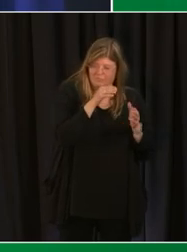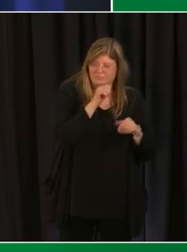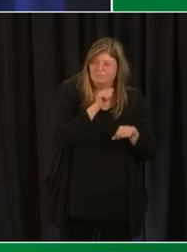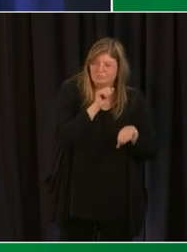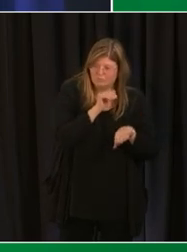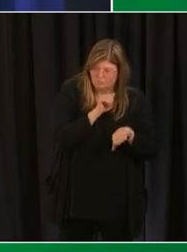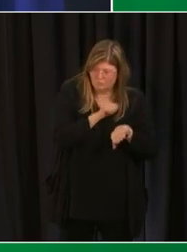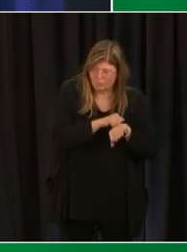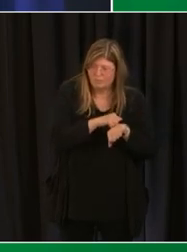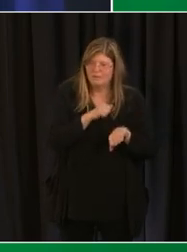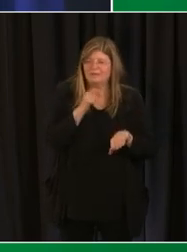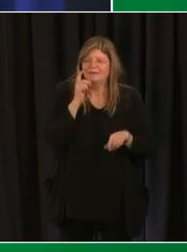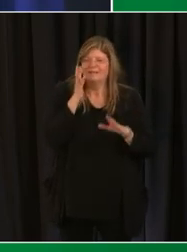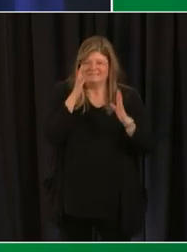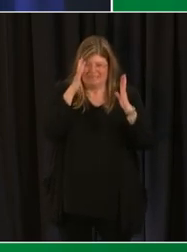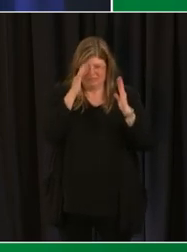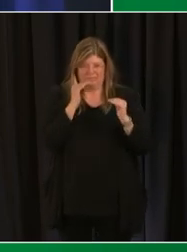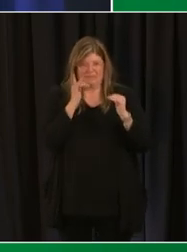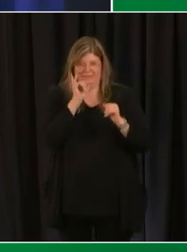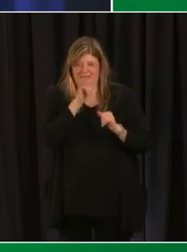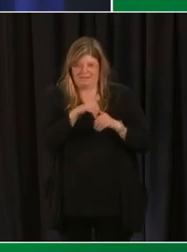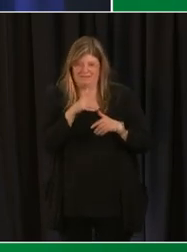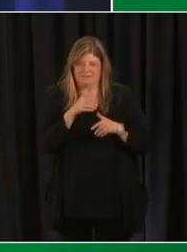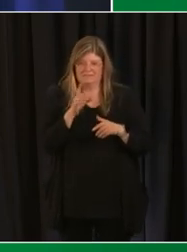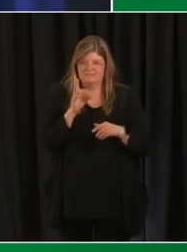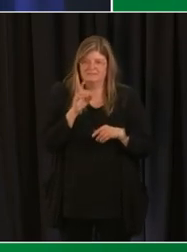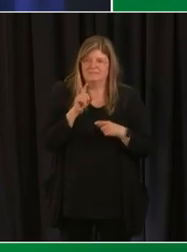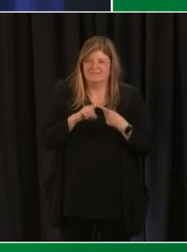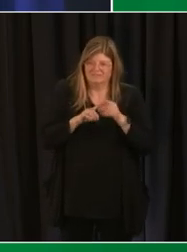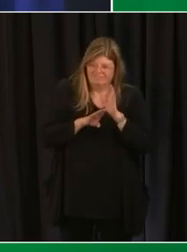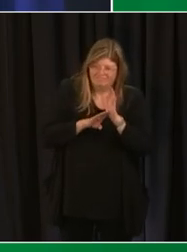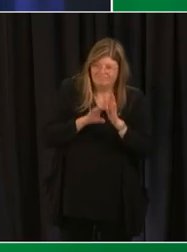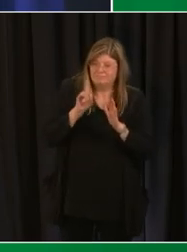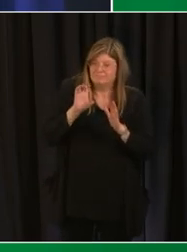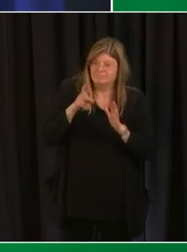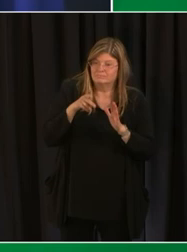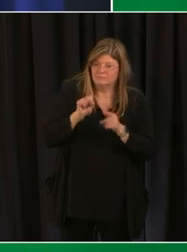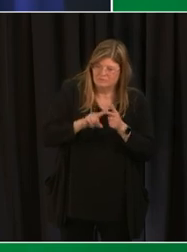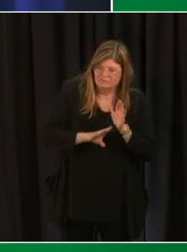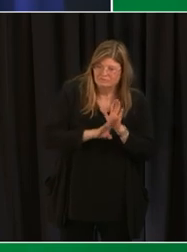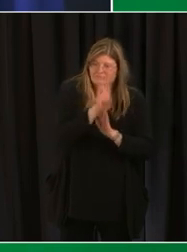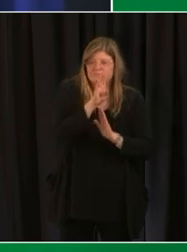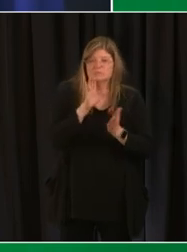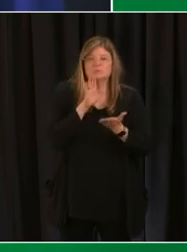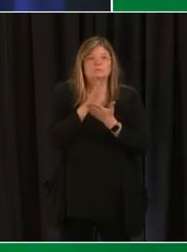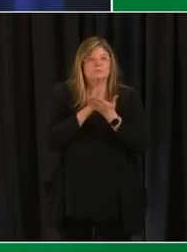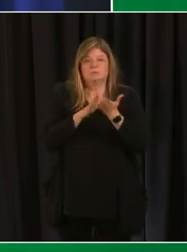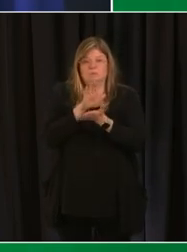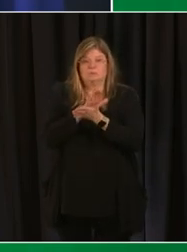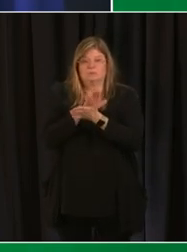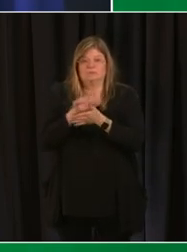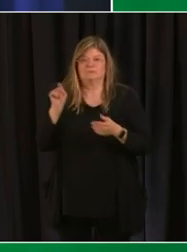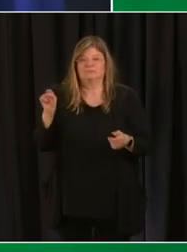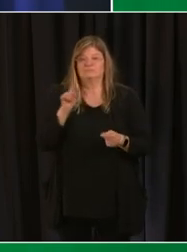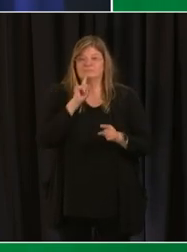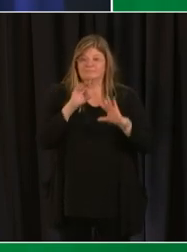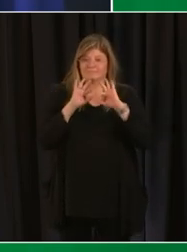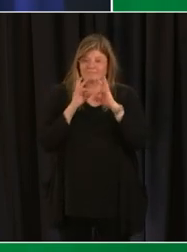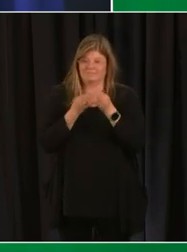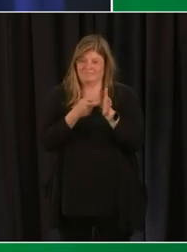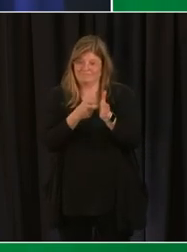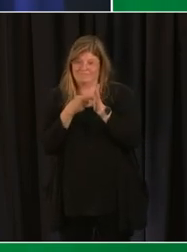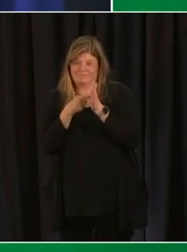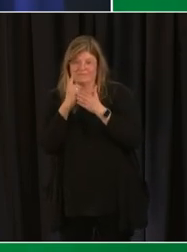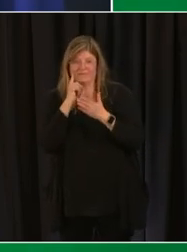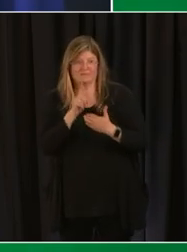expect dcps to continue to make strides in those areas as i mentioned earlier we do know that there are schools where there is family demand